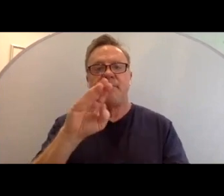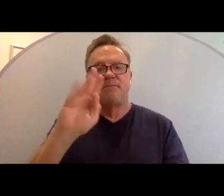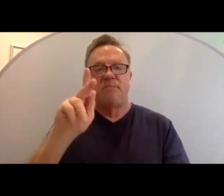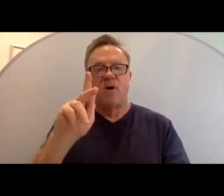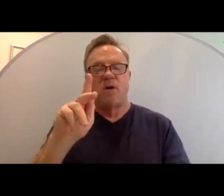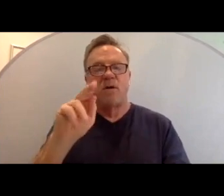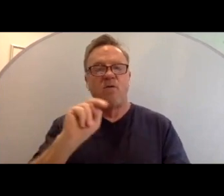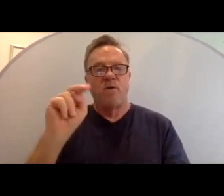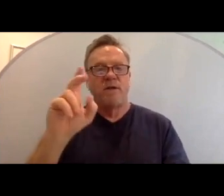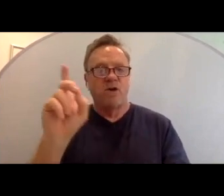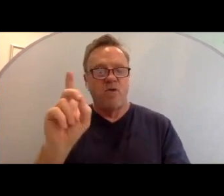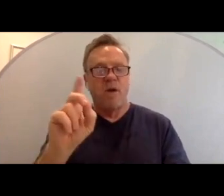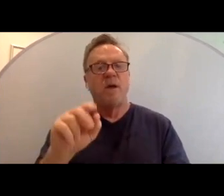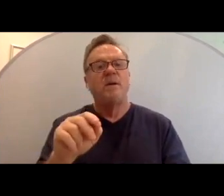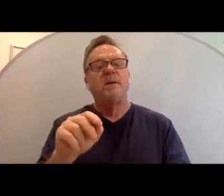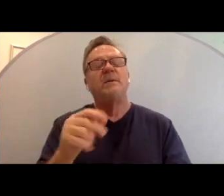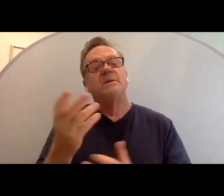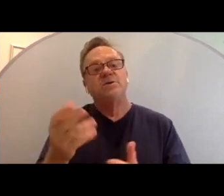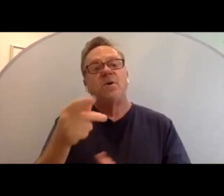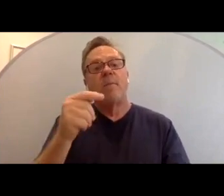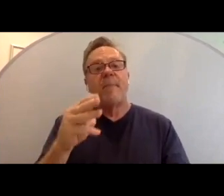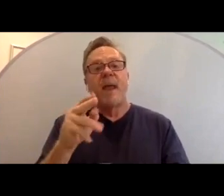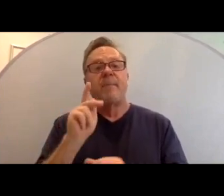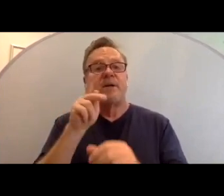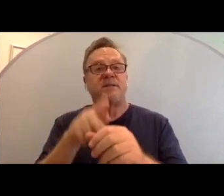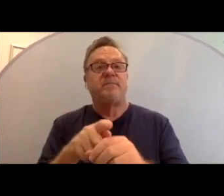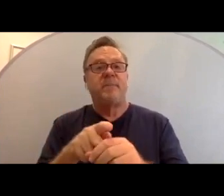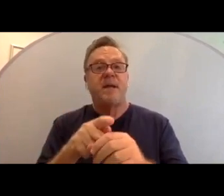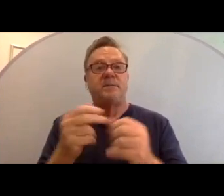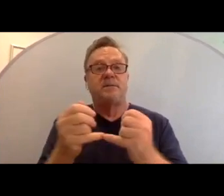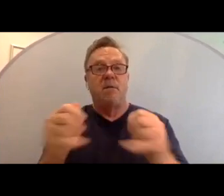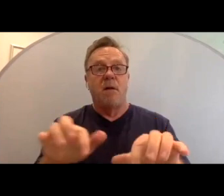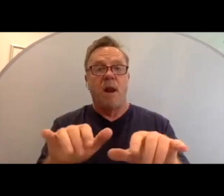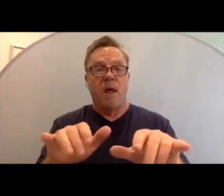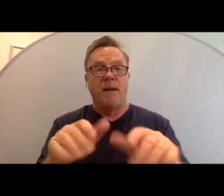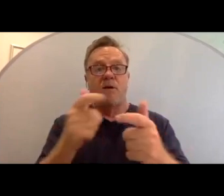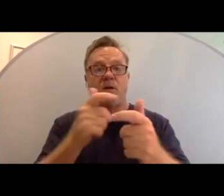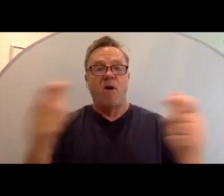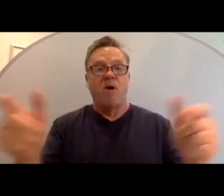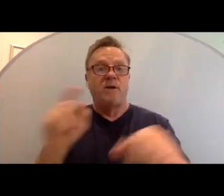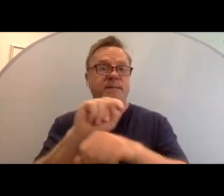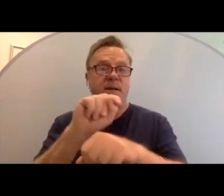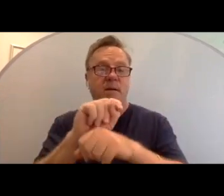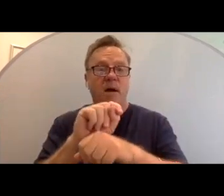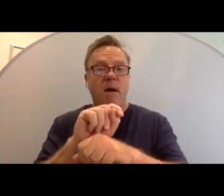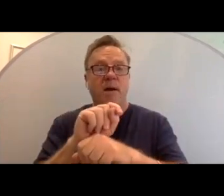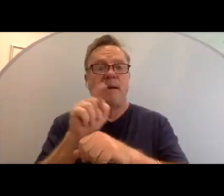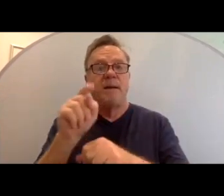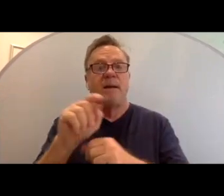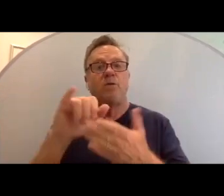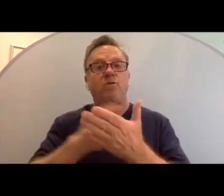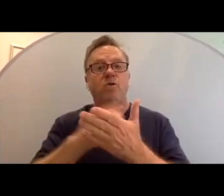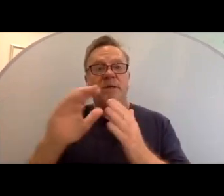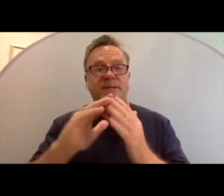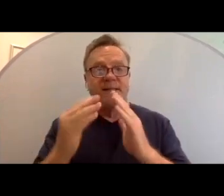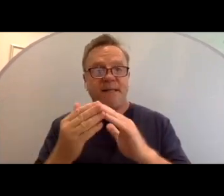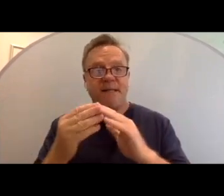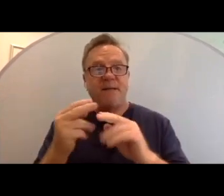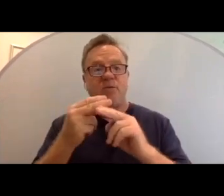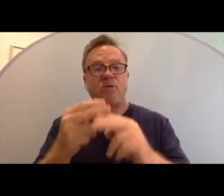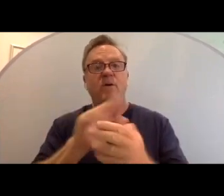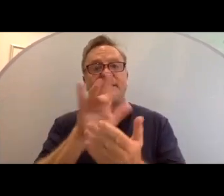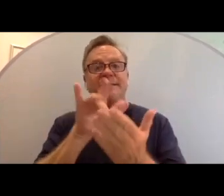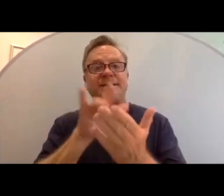operating. So she participates online in a large synagogue in New York City called Central